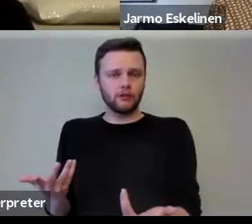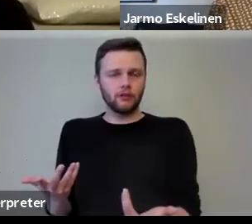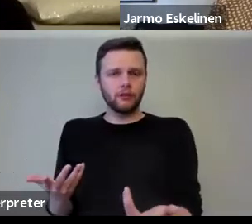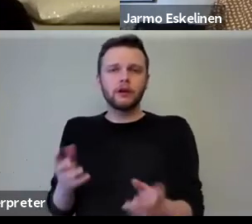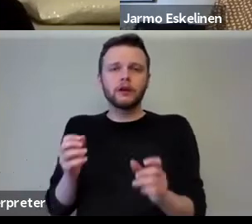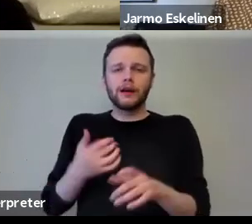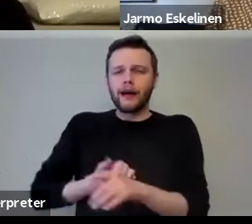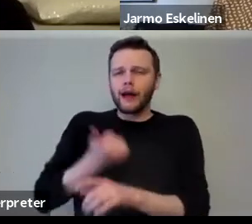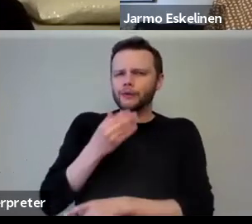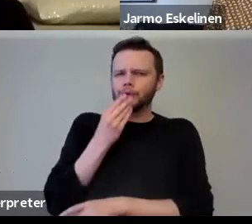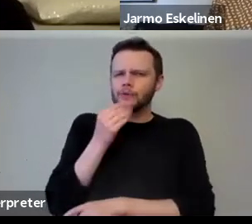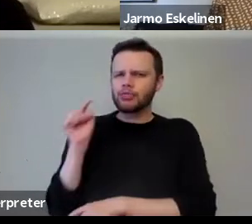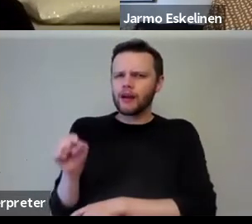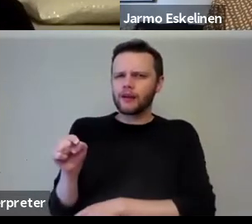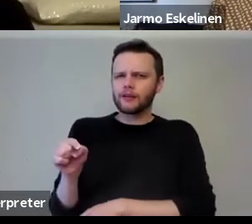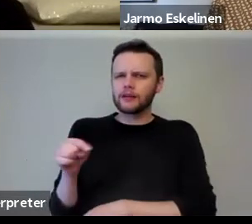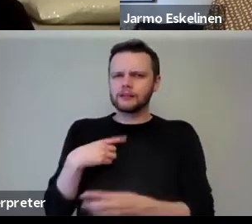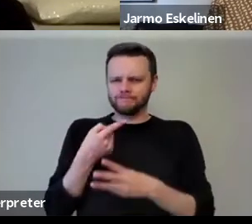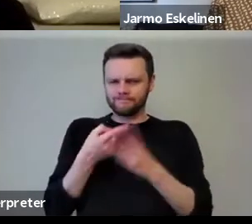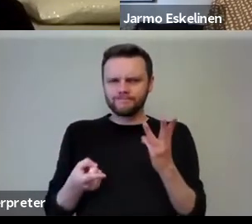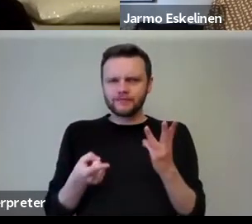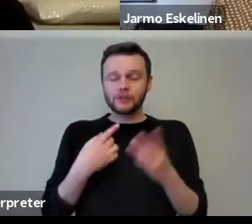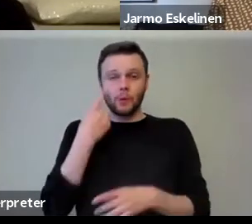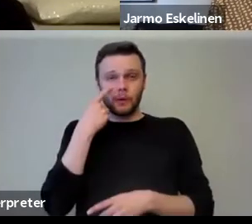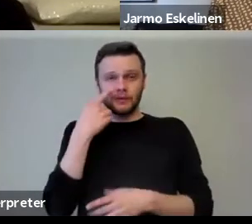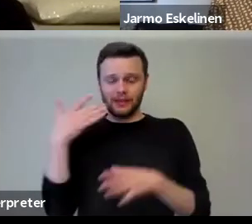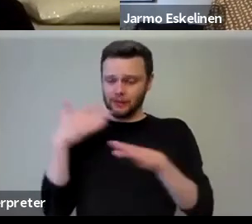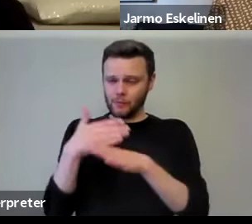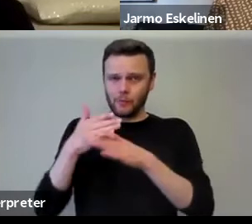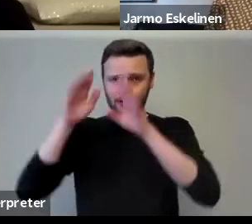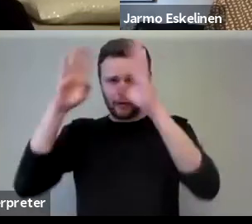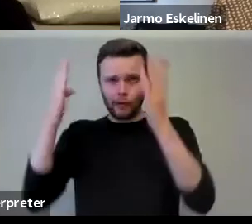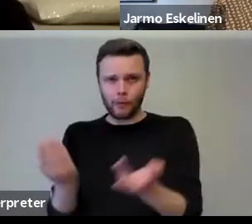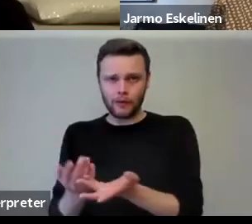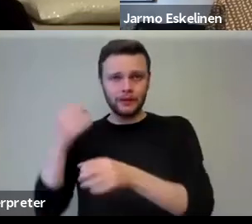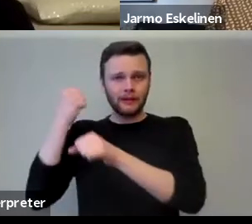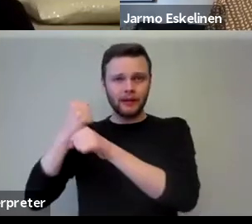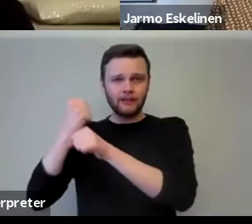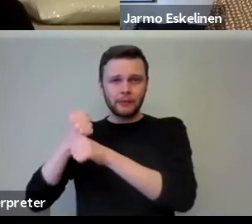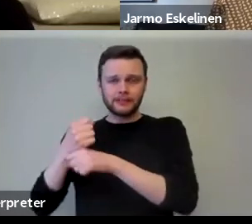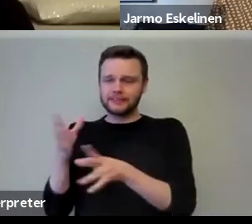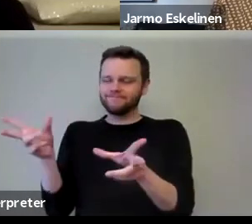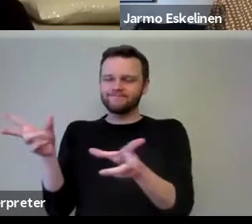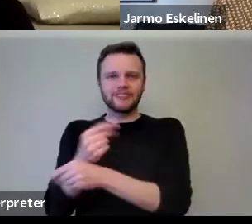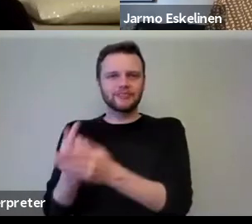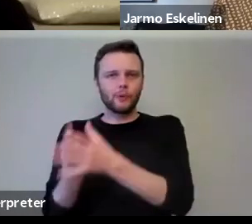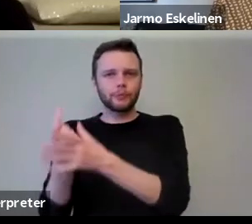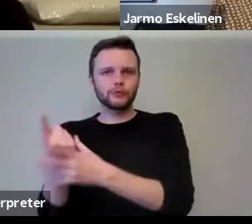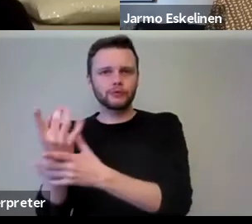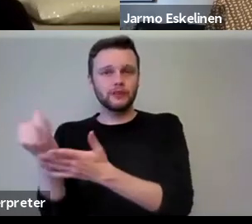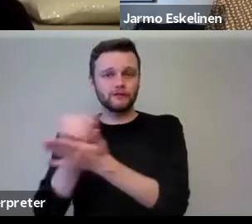it be used? We are seeing efforts globally in which governments are misusing the opportunity of crisis